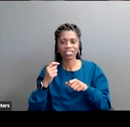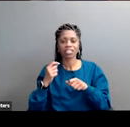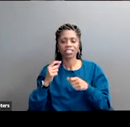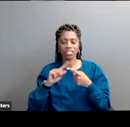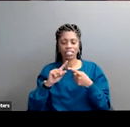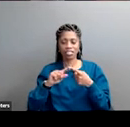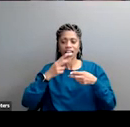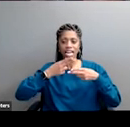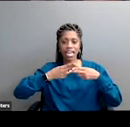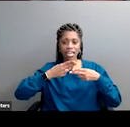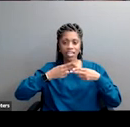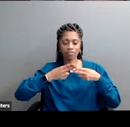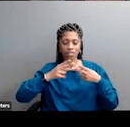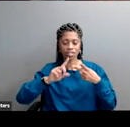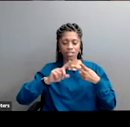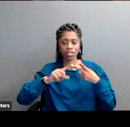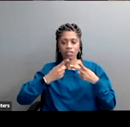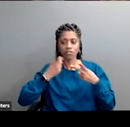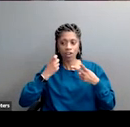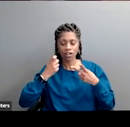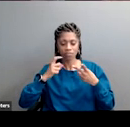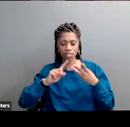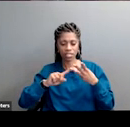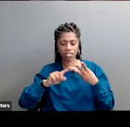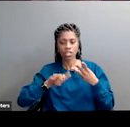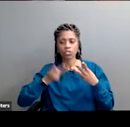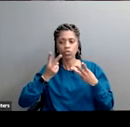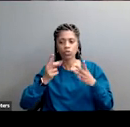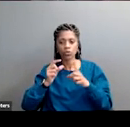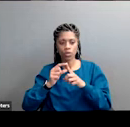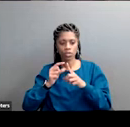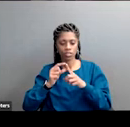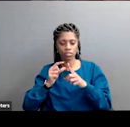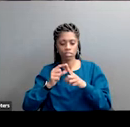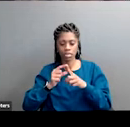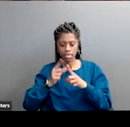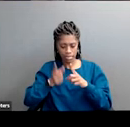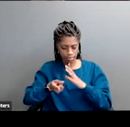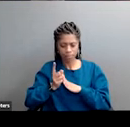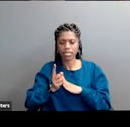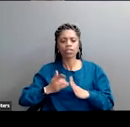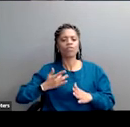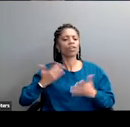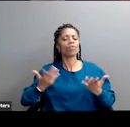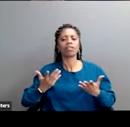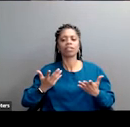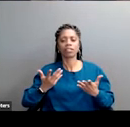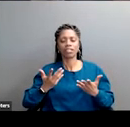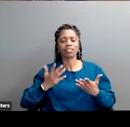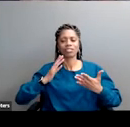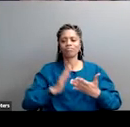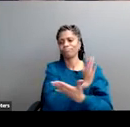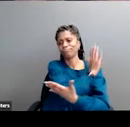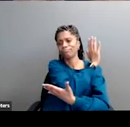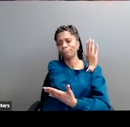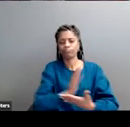in your name where you're coming in from and then in two words you can just describe how you're doing right this minute and we know there's a range of how folks are